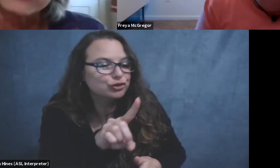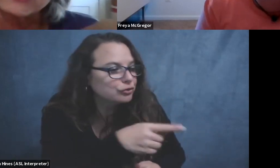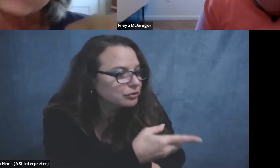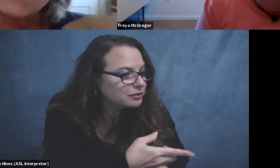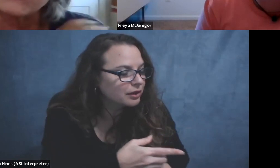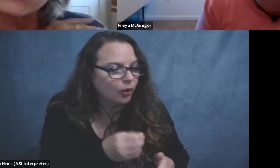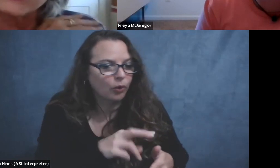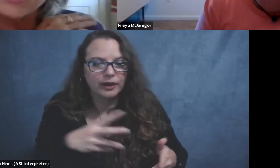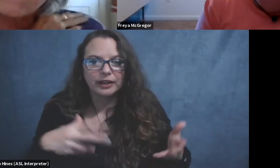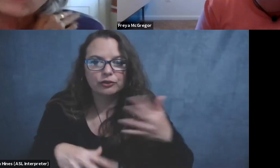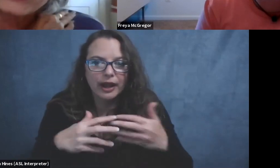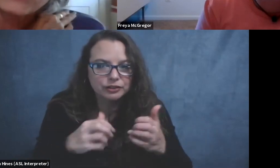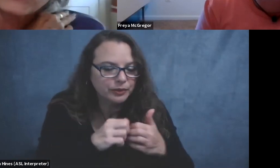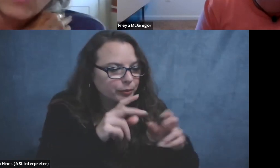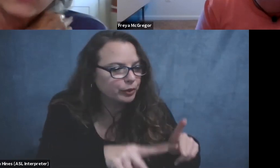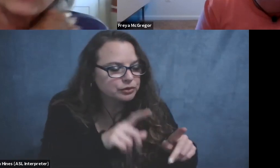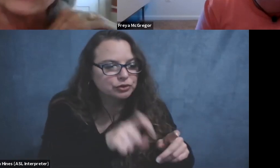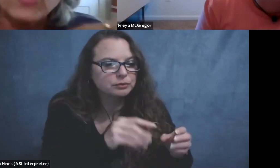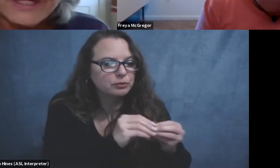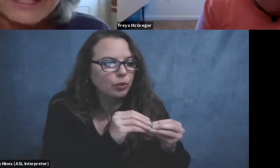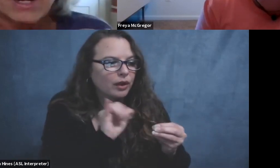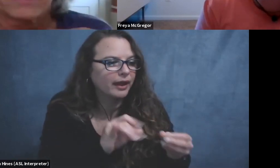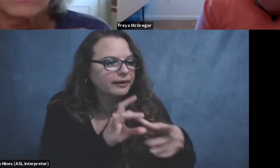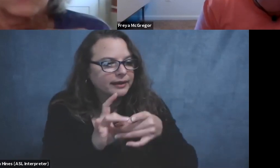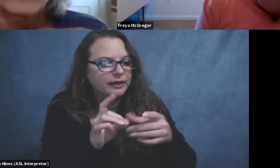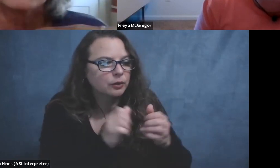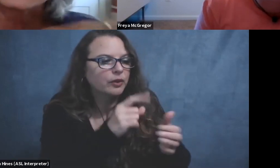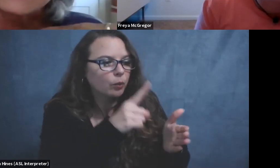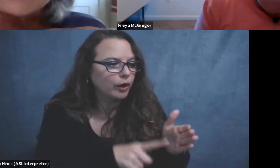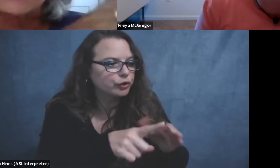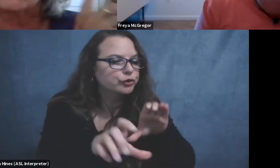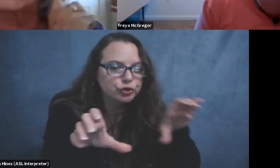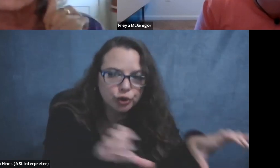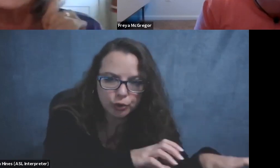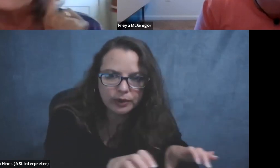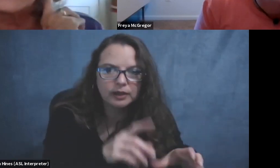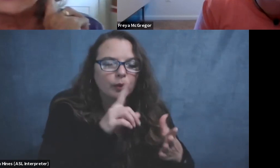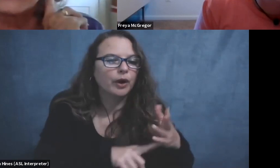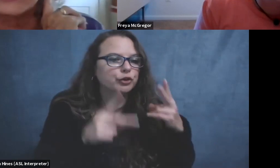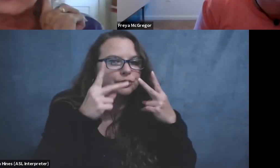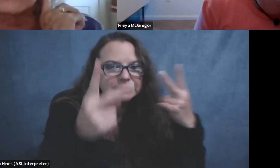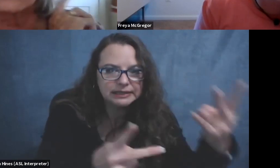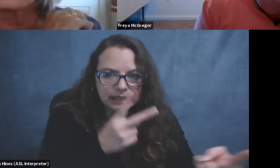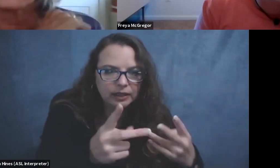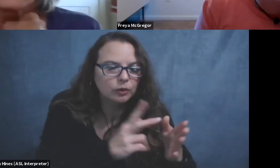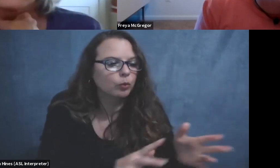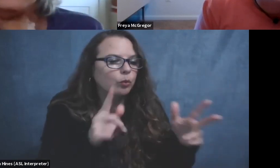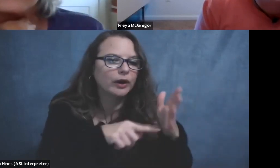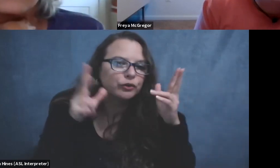interactions with that person should have more to do with what you're doing right then and what you're seeing and what you're hearing.